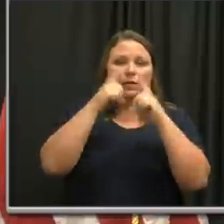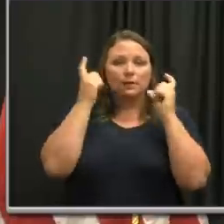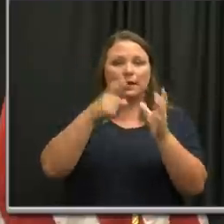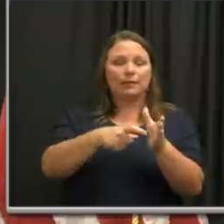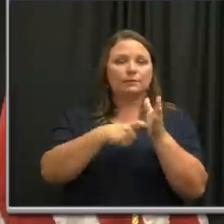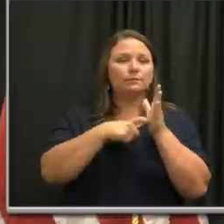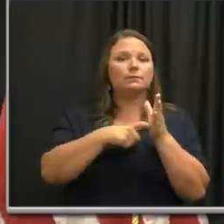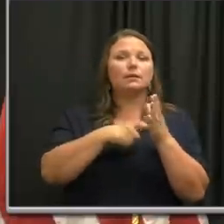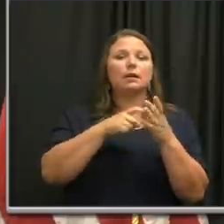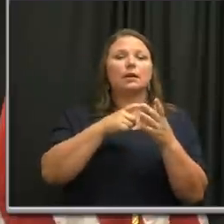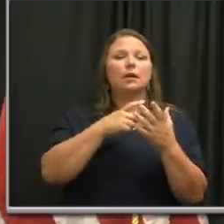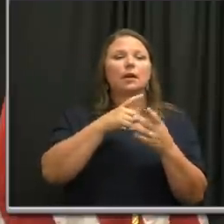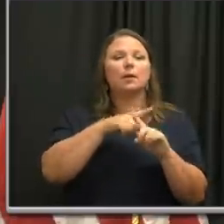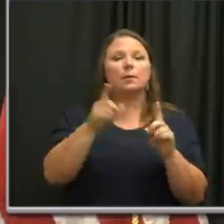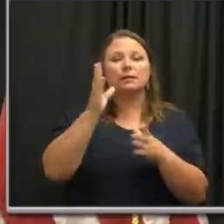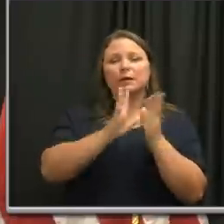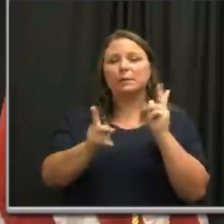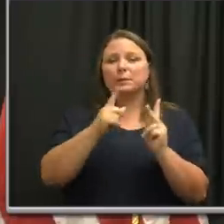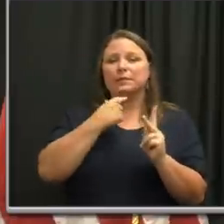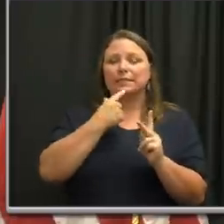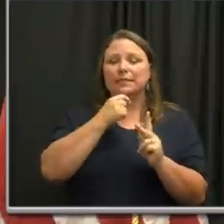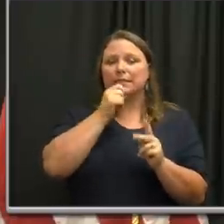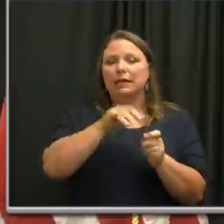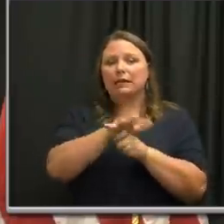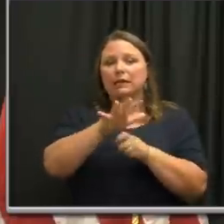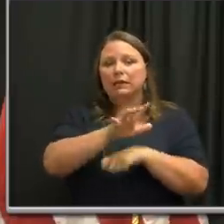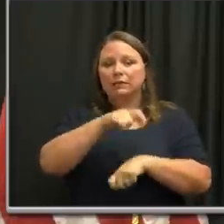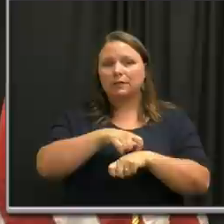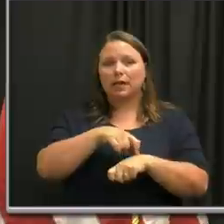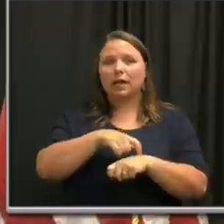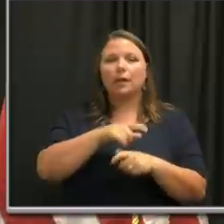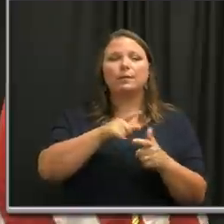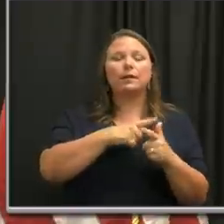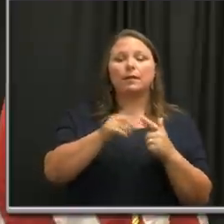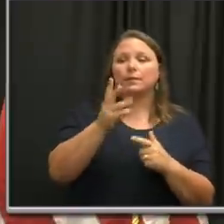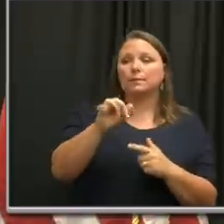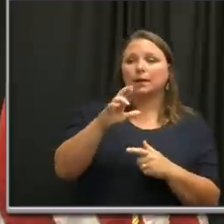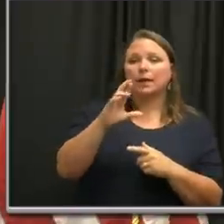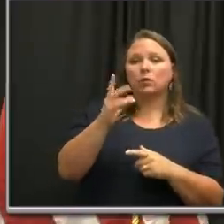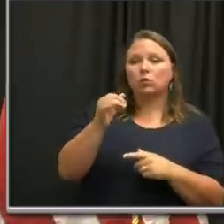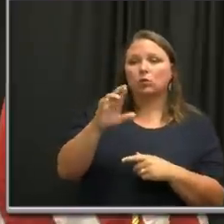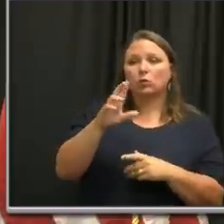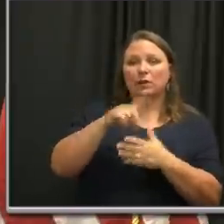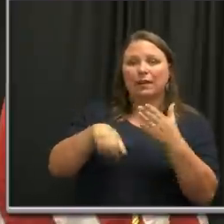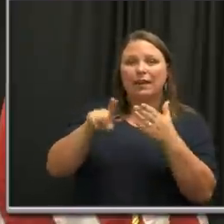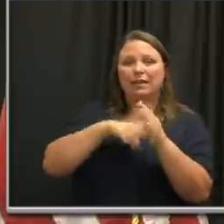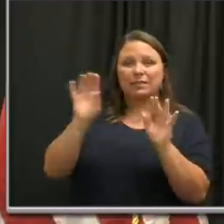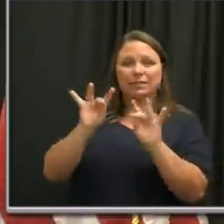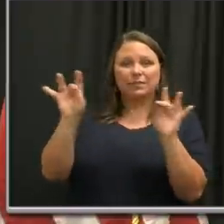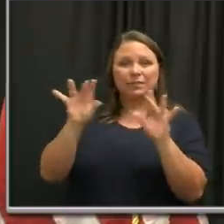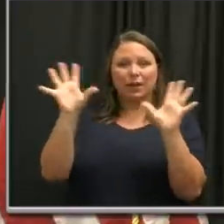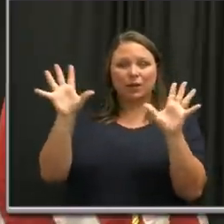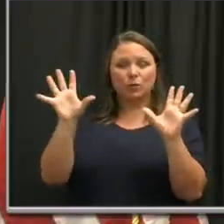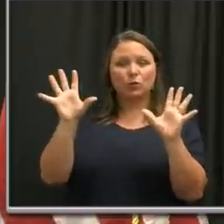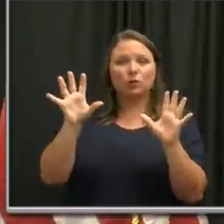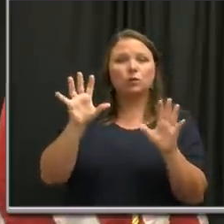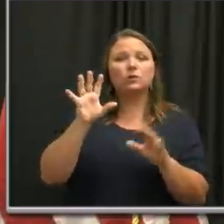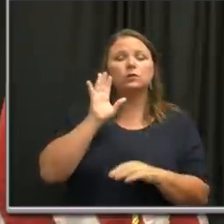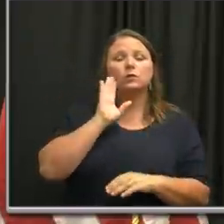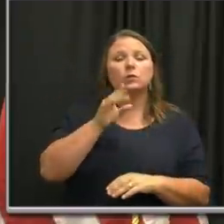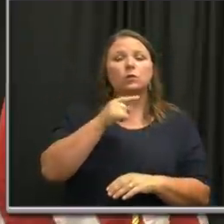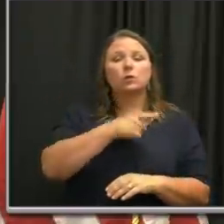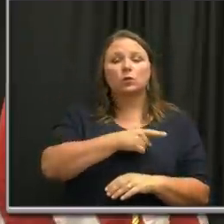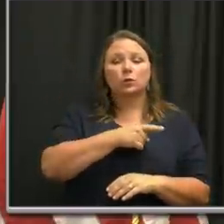What would be your response to that? And then Mayor Cooper, given the decision to cancel the 4th of July fireworks because of crowd sizes downtown, will you,